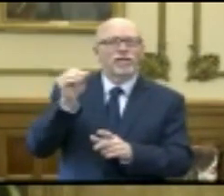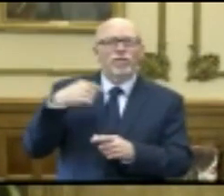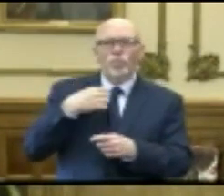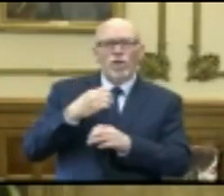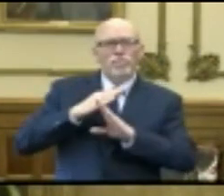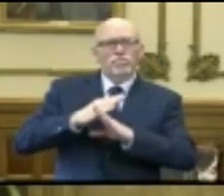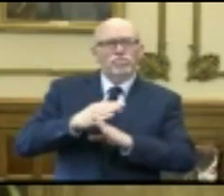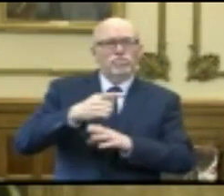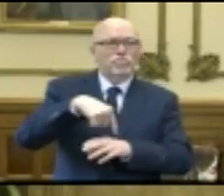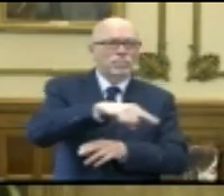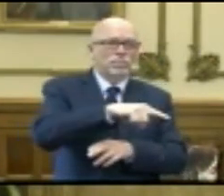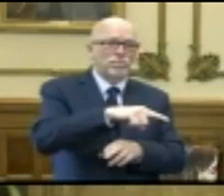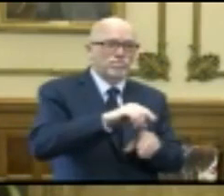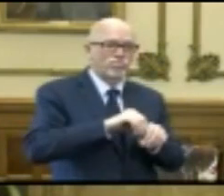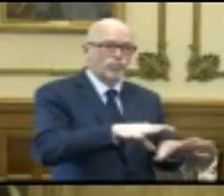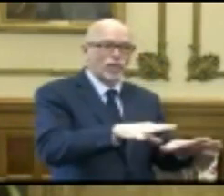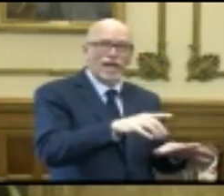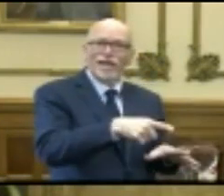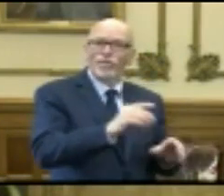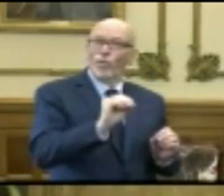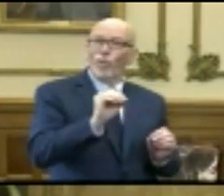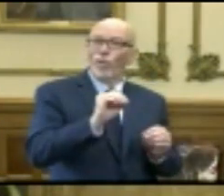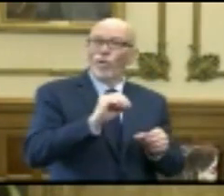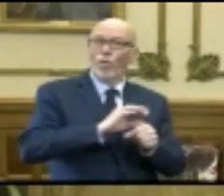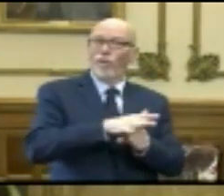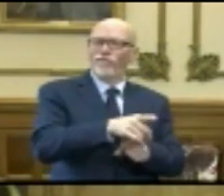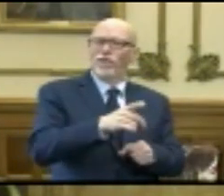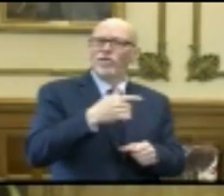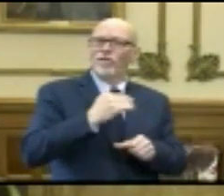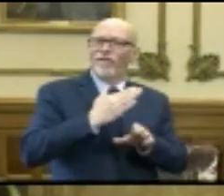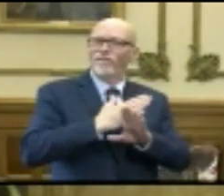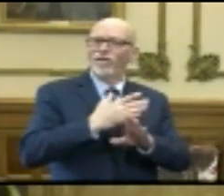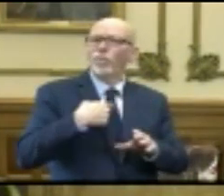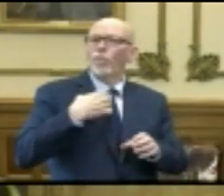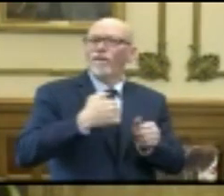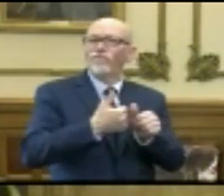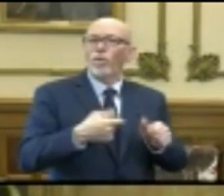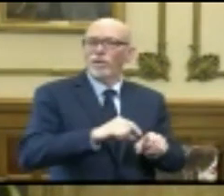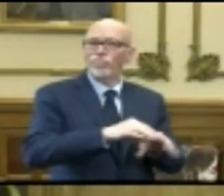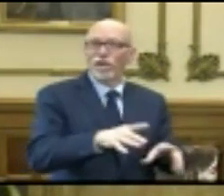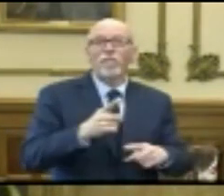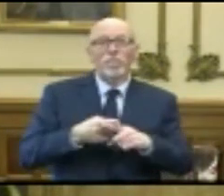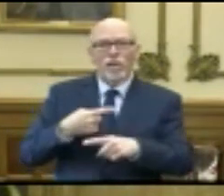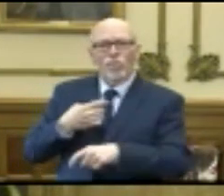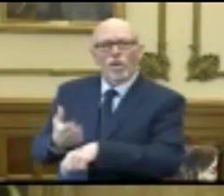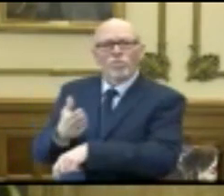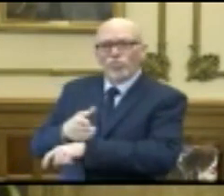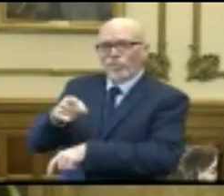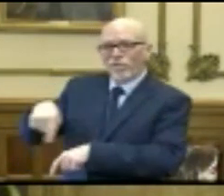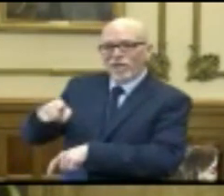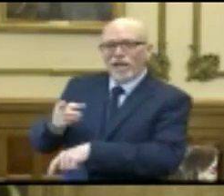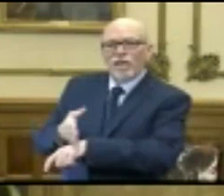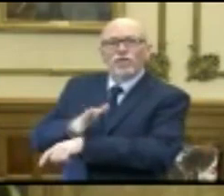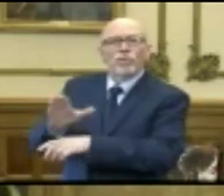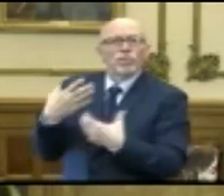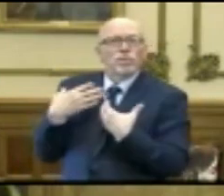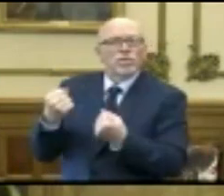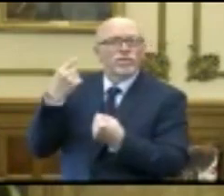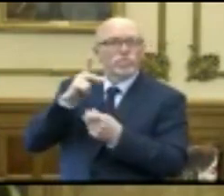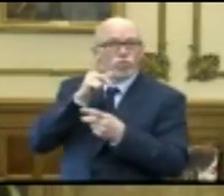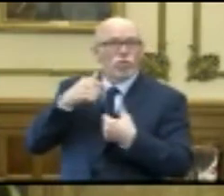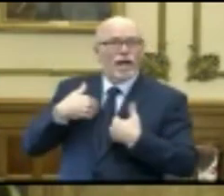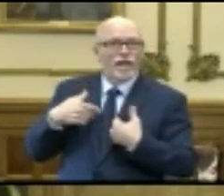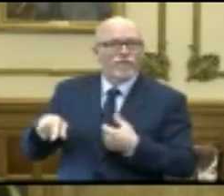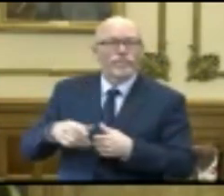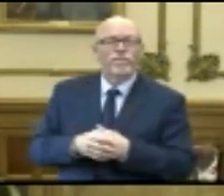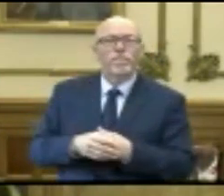COVID-19, but also can improve the quality of life for those who have tested positive. In memory care units across the state,